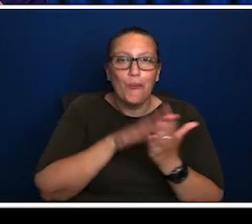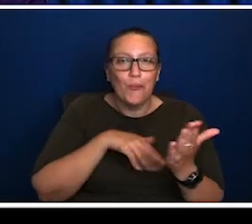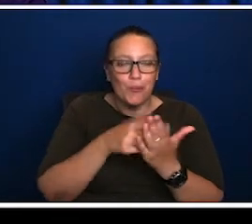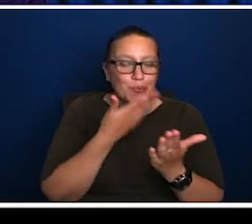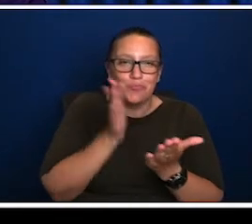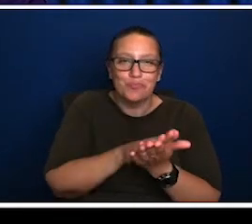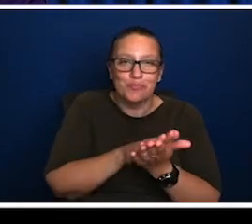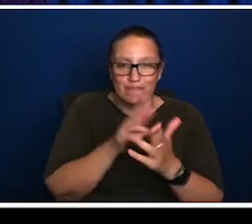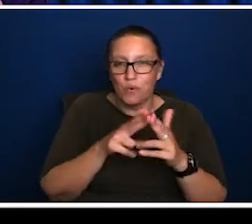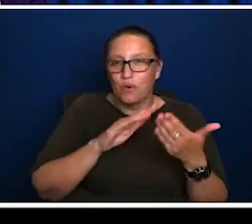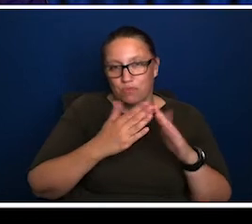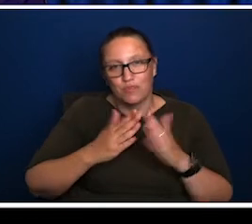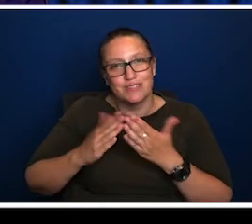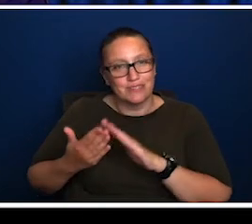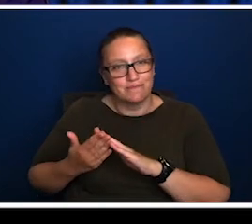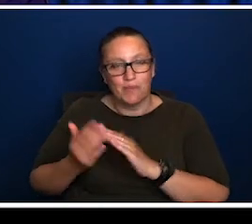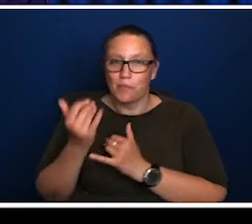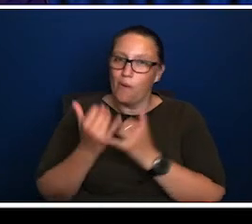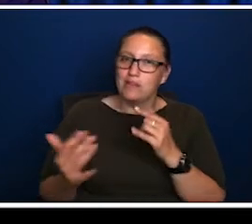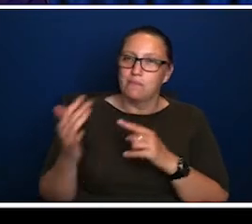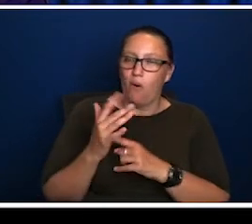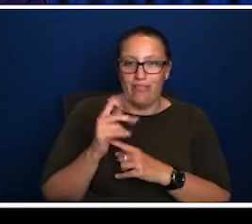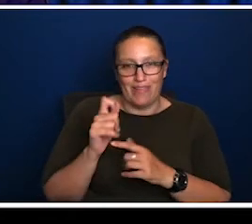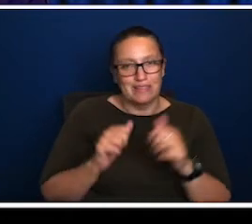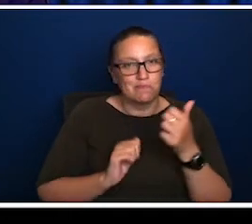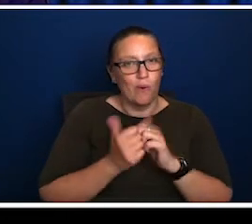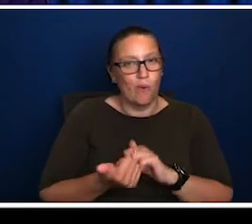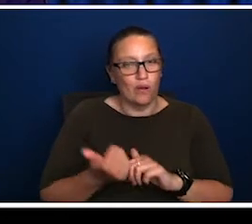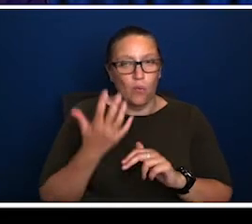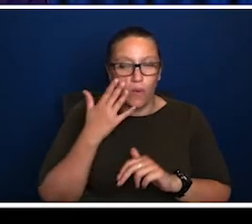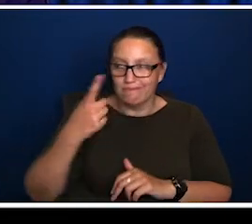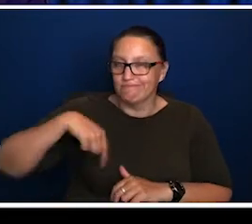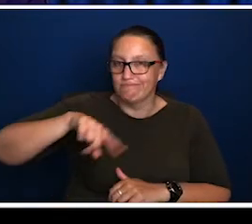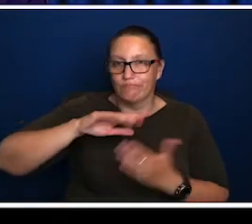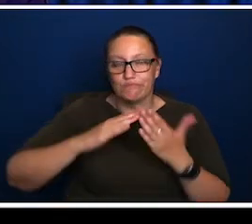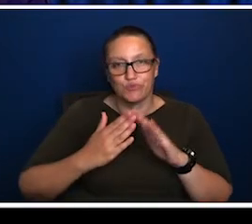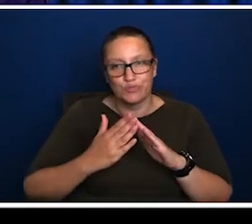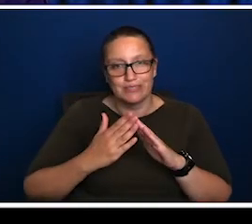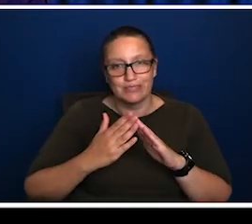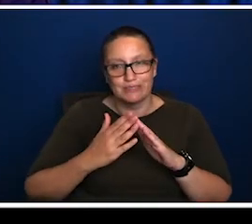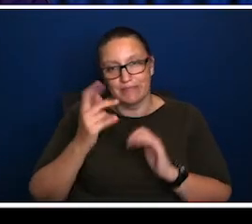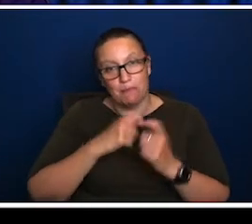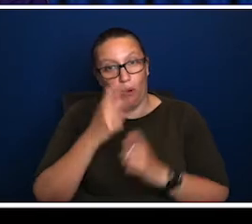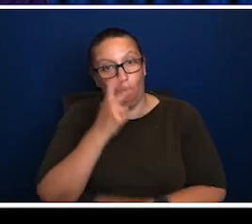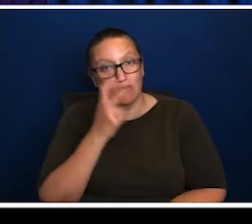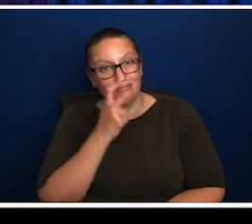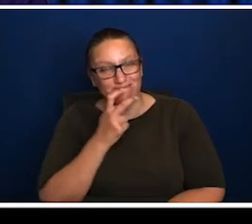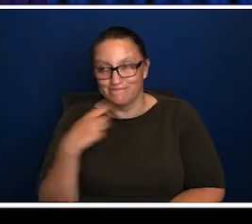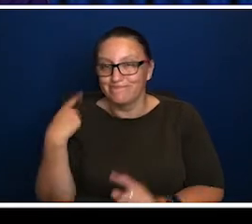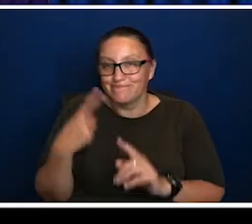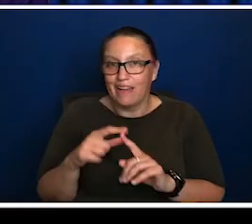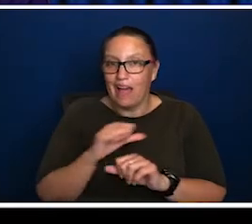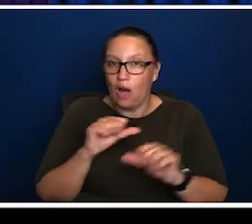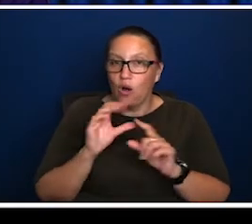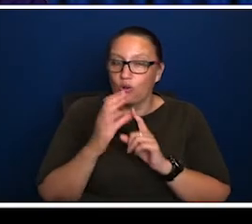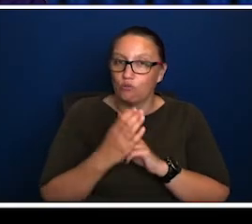importance of the arts. In a sense, it's, it's social glue, and it probably becomes more important to society's age, even than something like sport, which